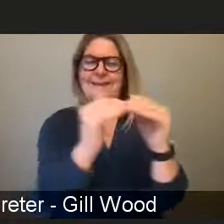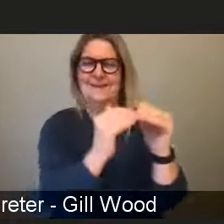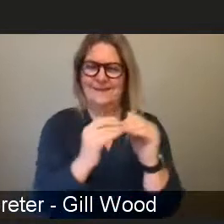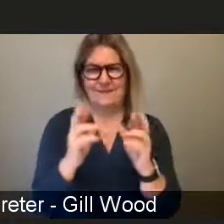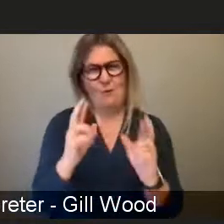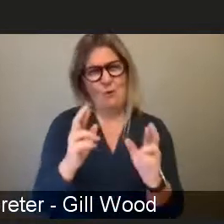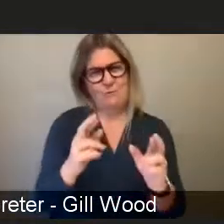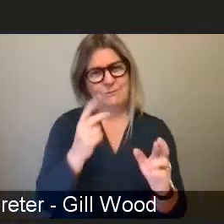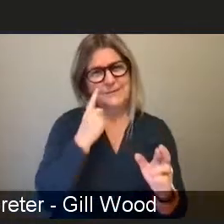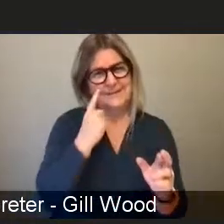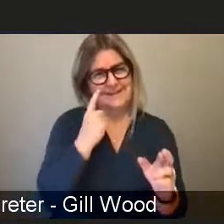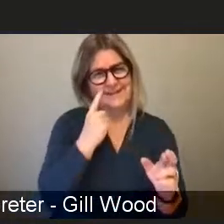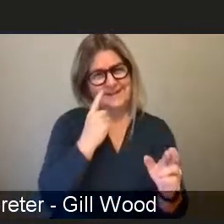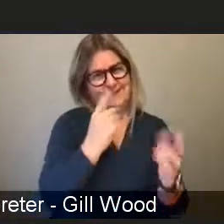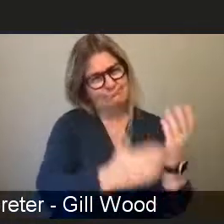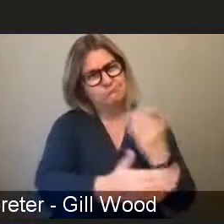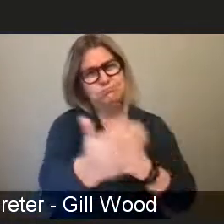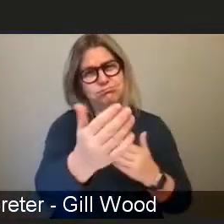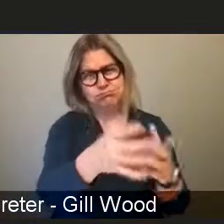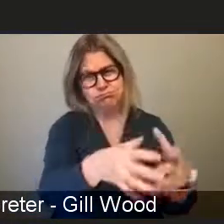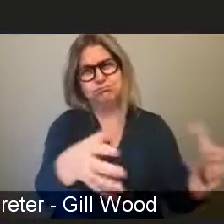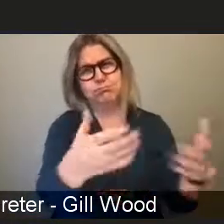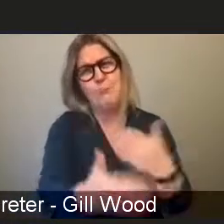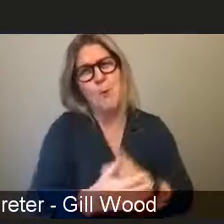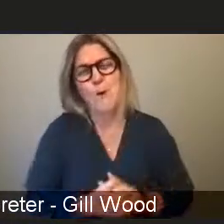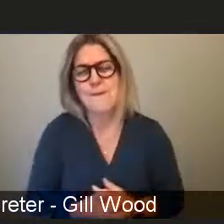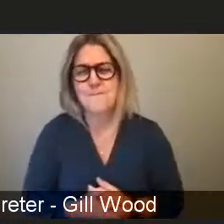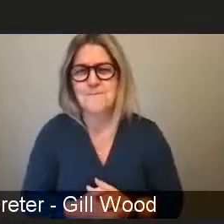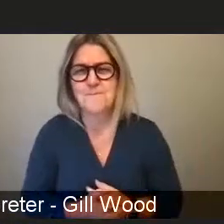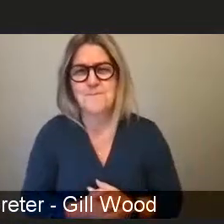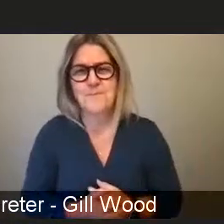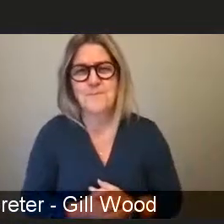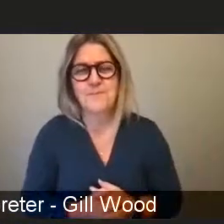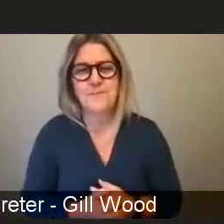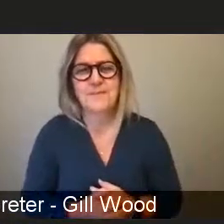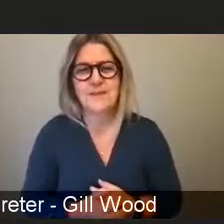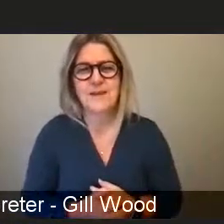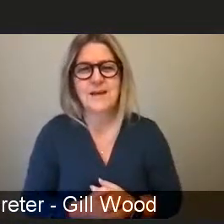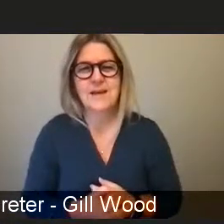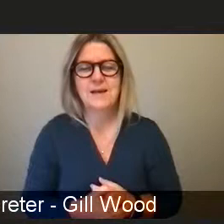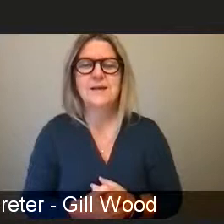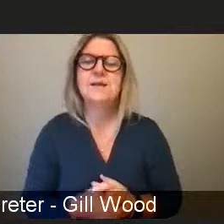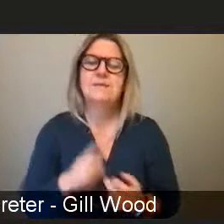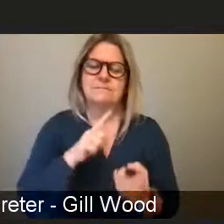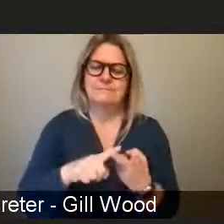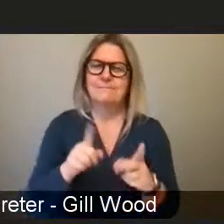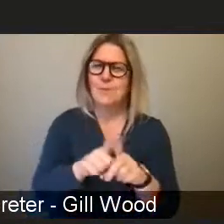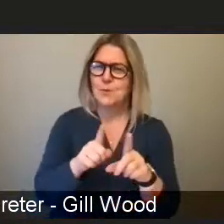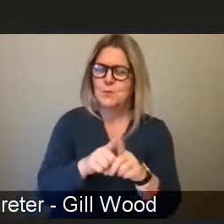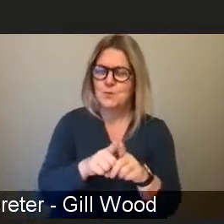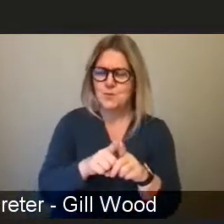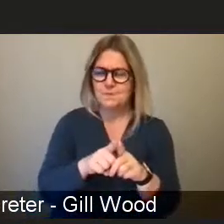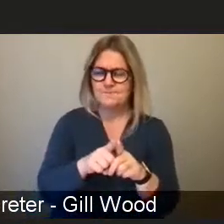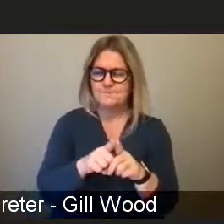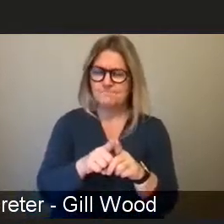of Police Scotland. And I think that similarly, you know,